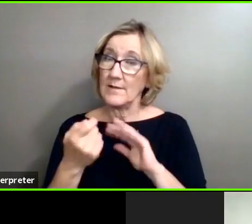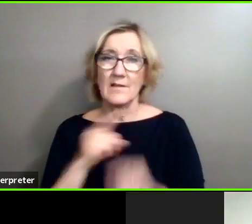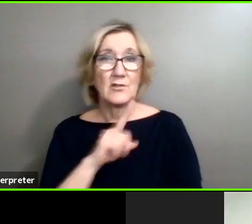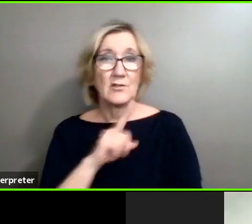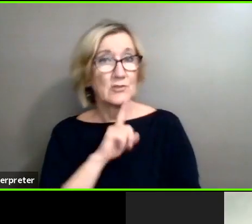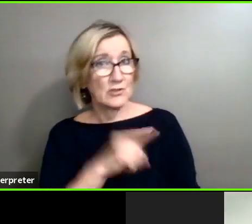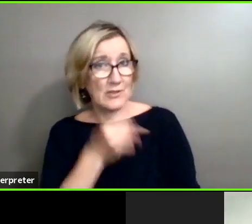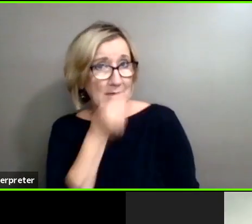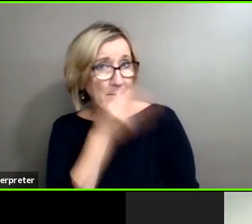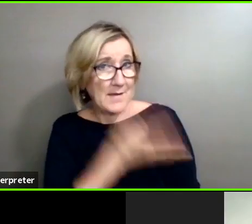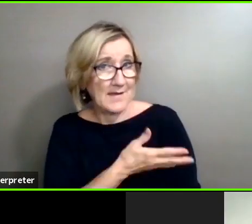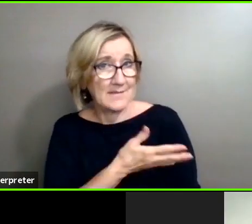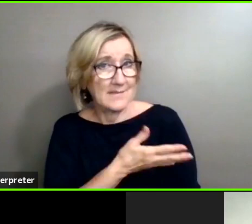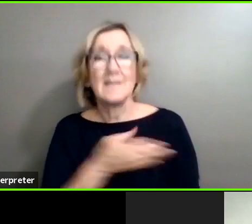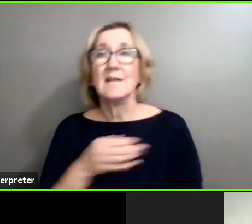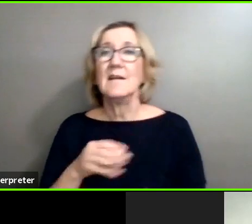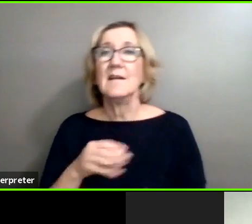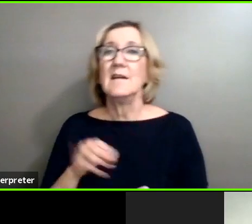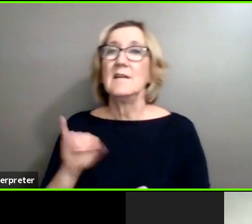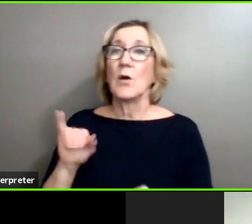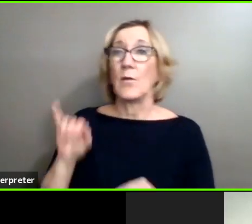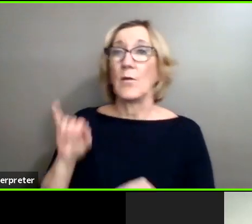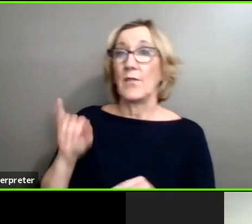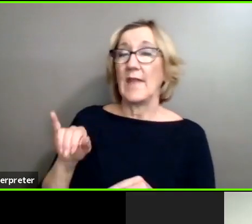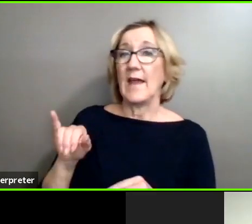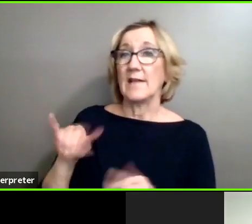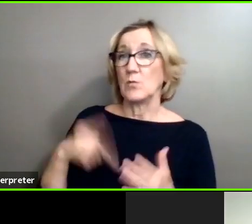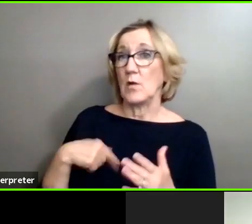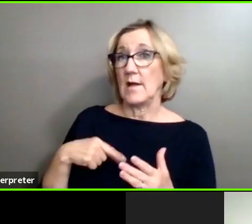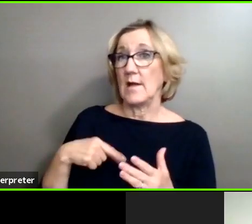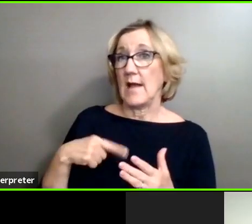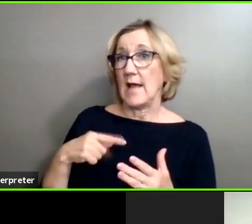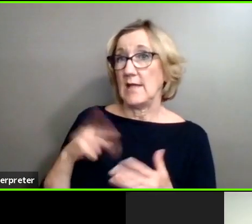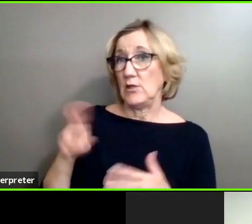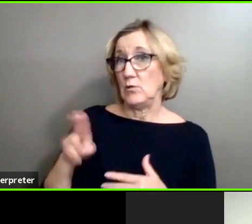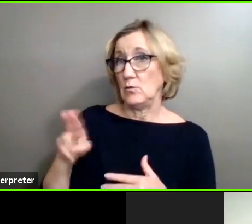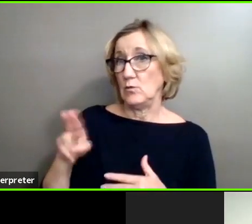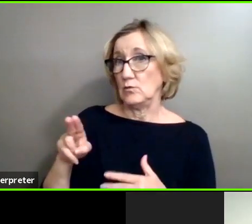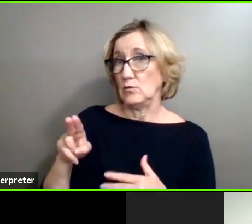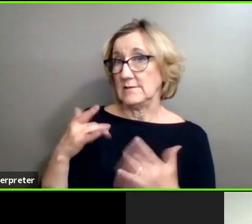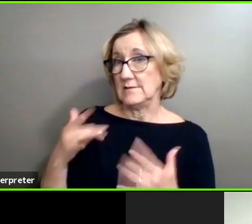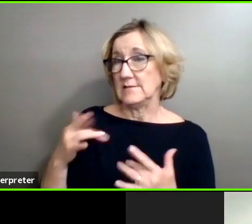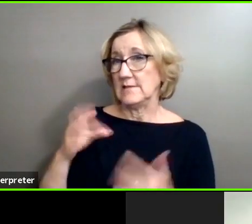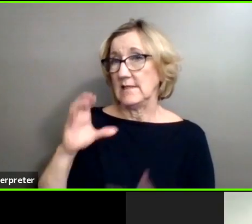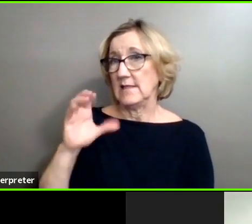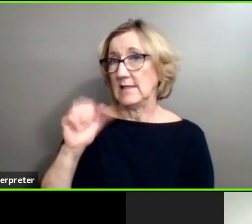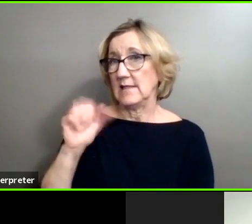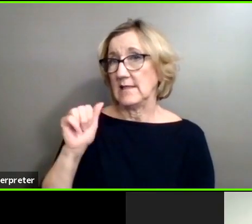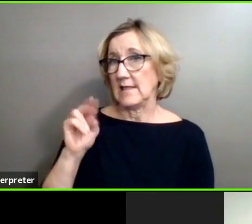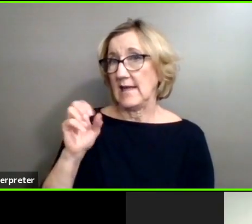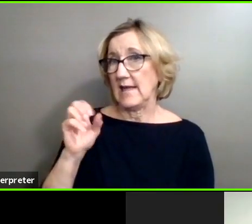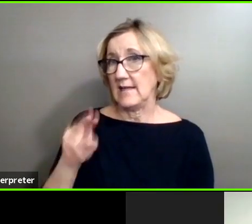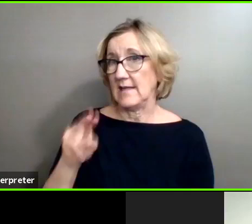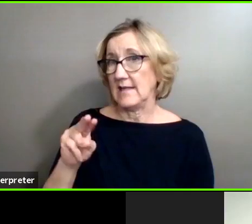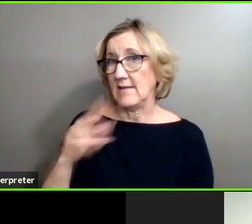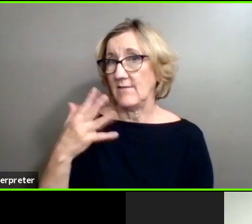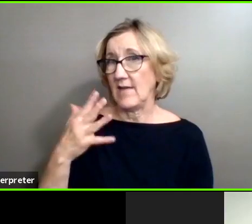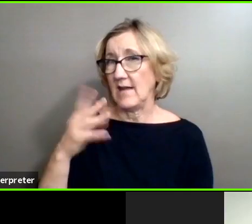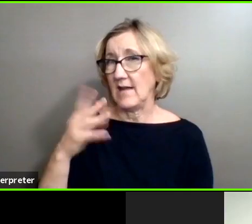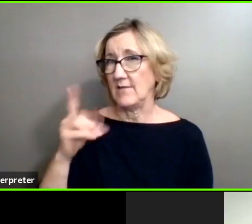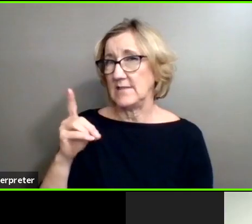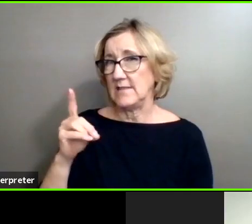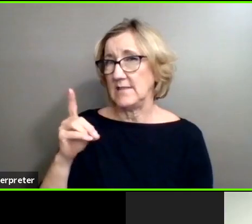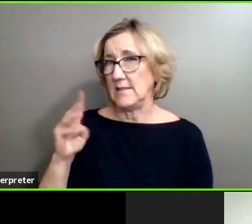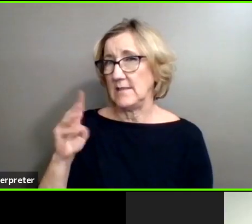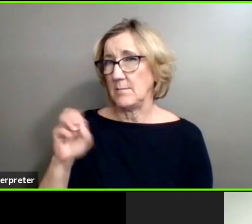I don't mind. So, this is what I mainly shoot with these days. It's a Canon 5D Mark II. As you can see, it's